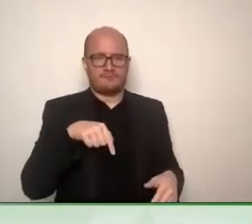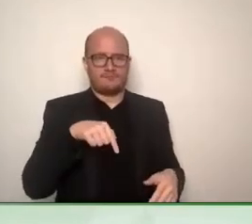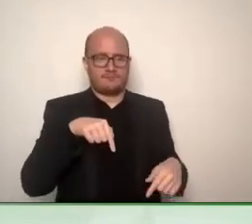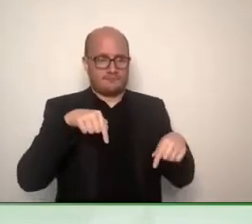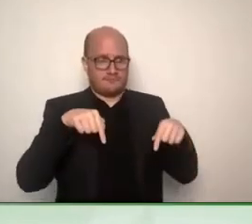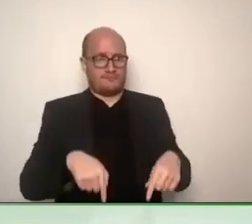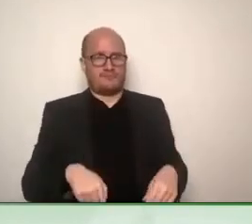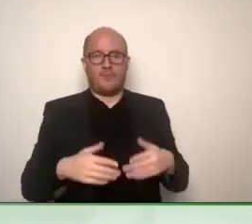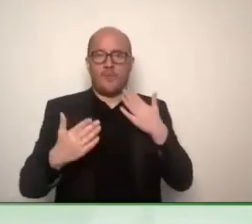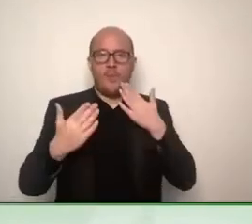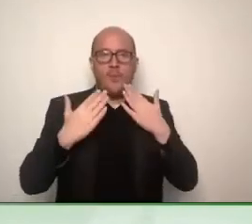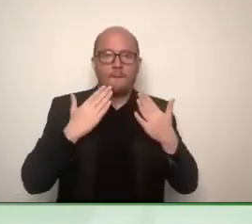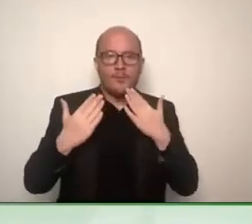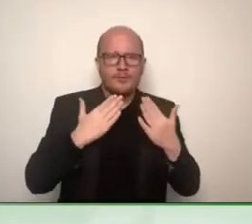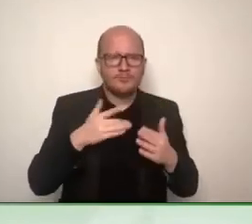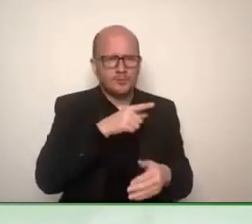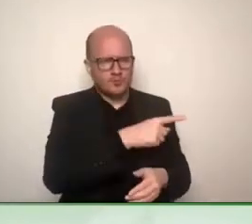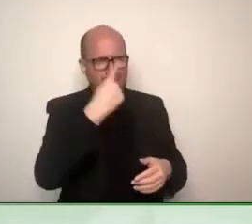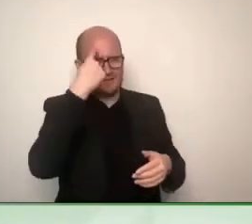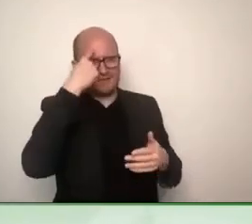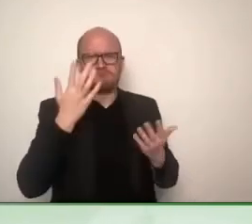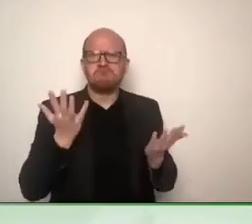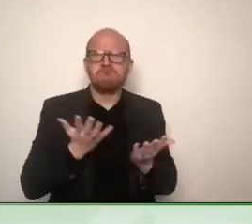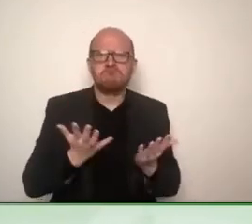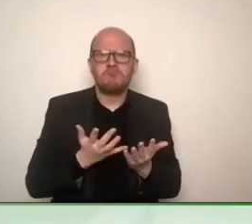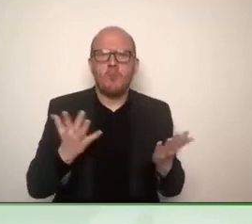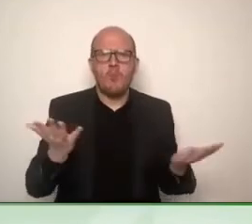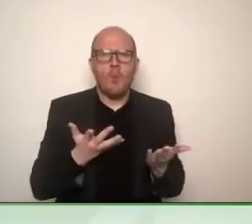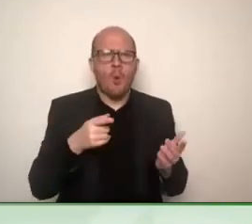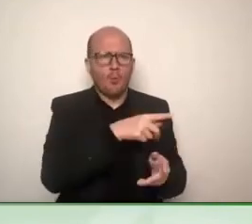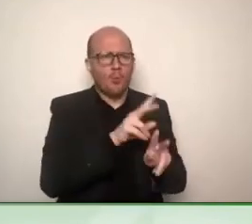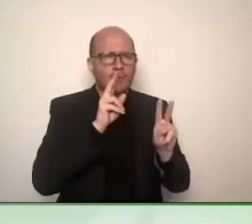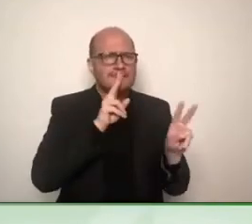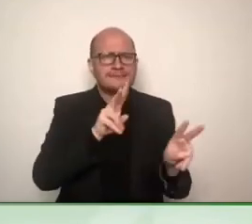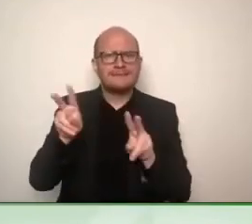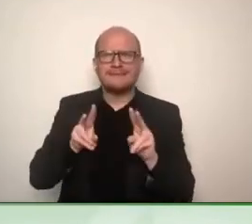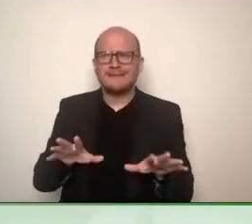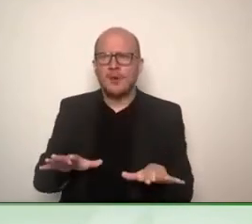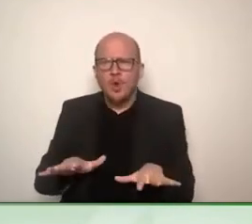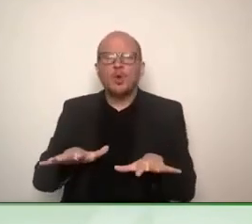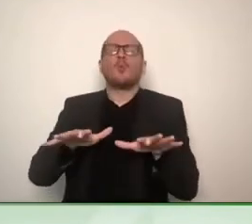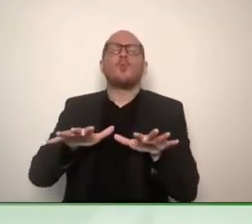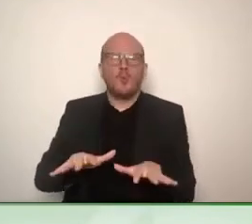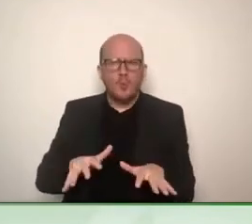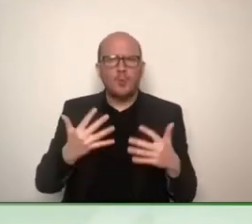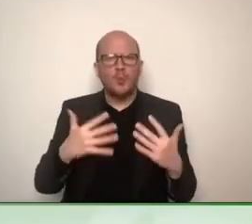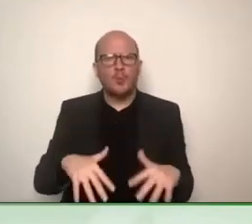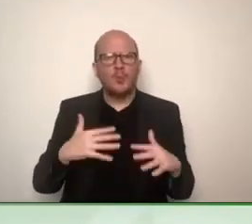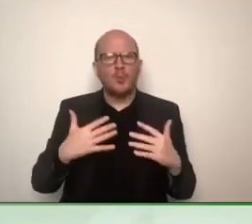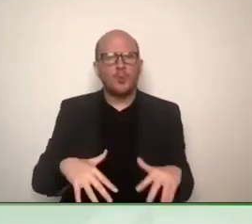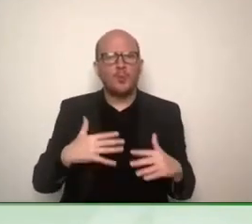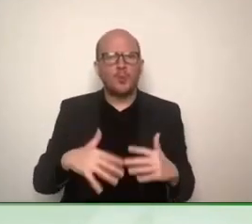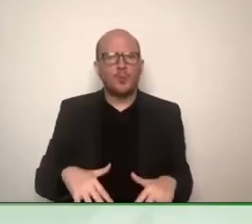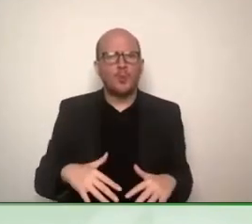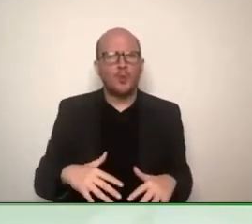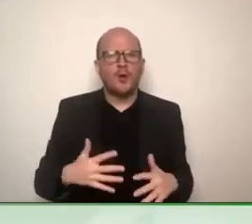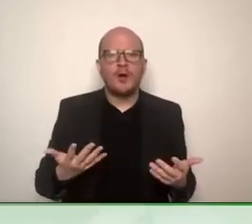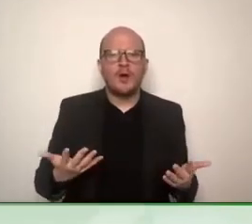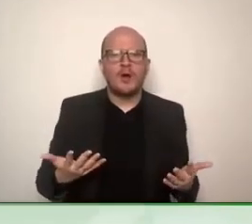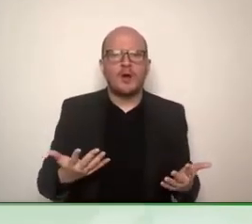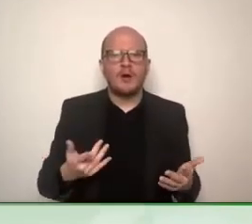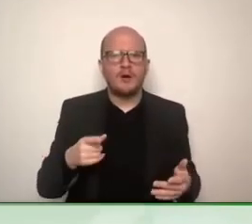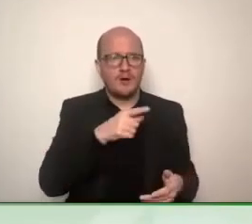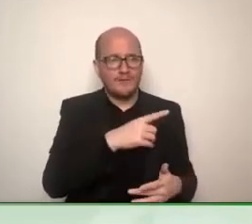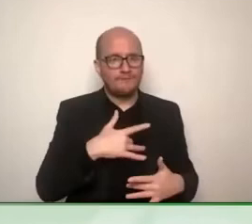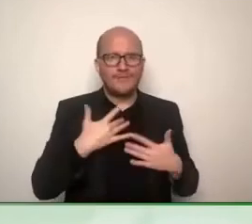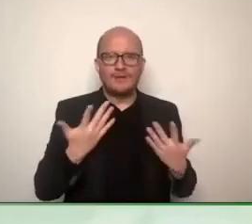say. What struck you so far? Was it just that you said, okay, great, finally we can connect again? Or was there something